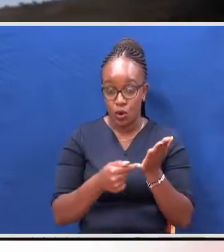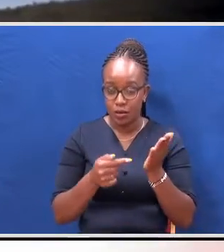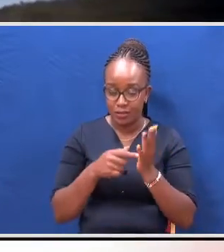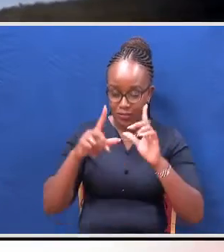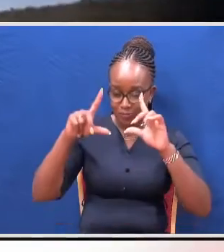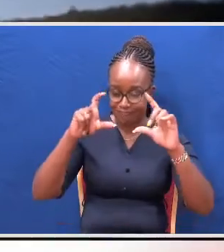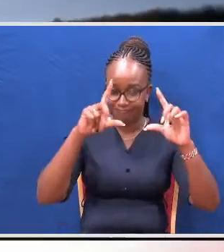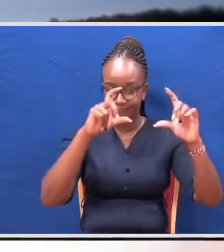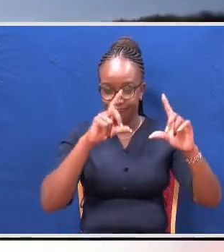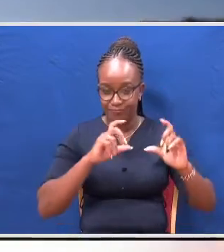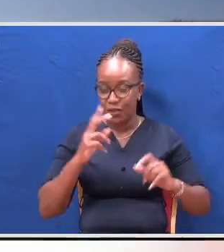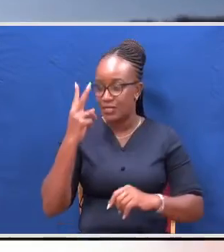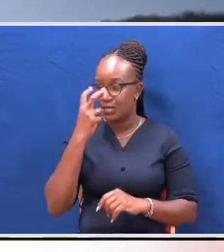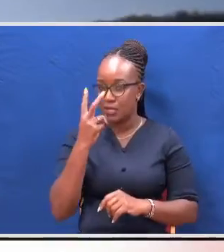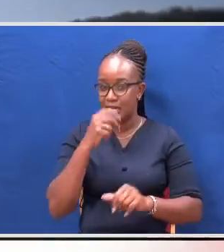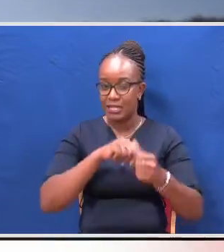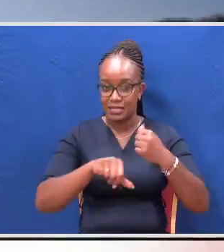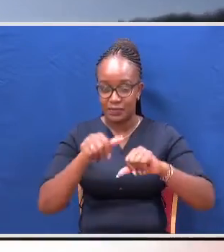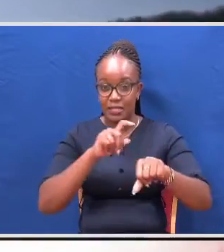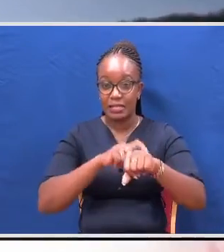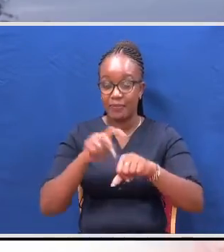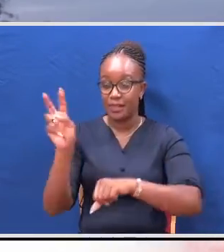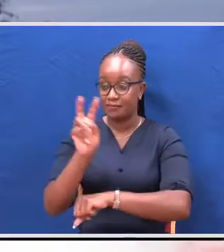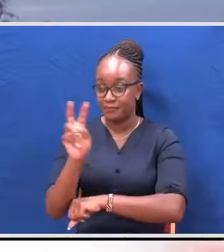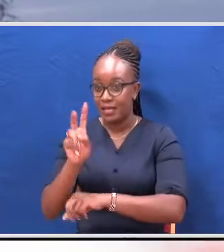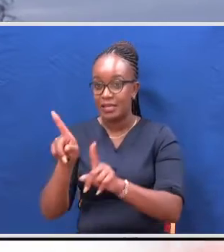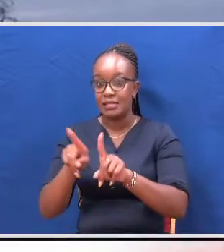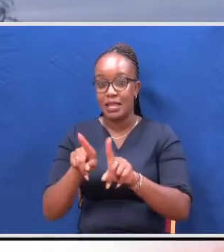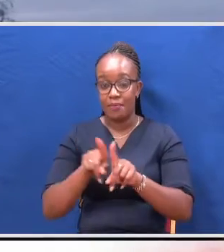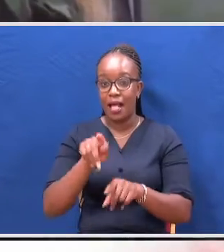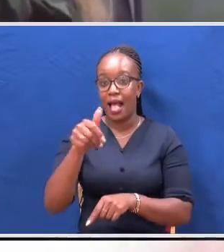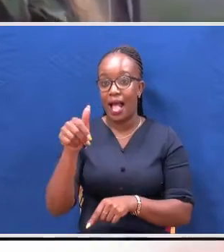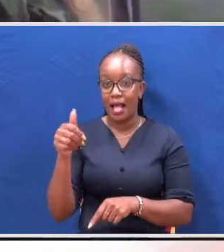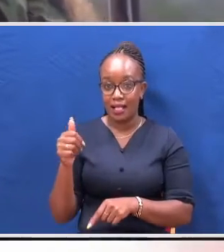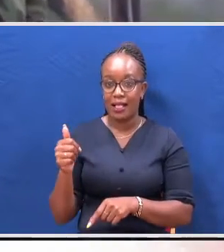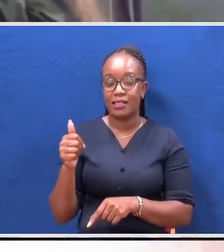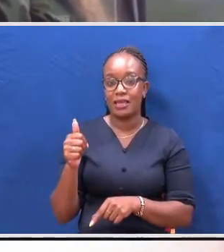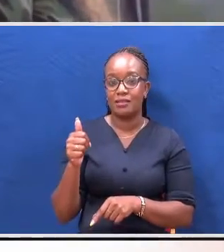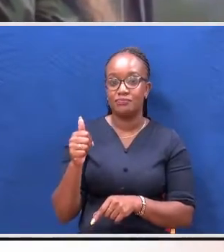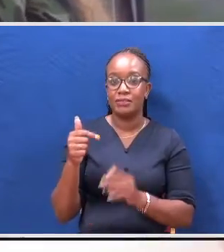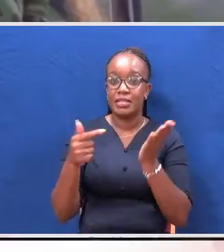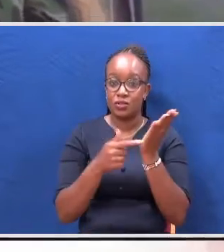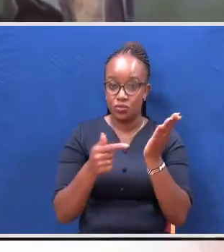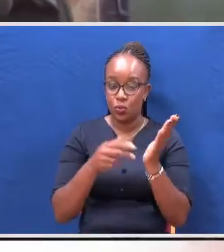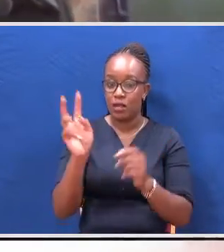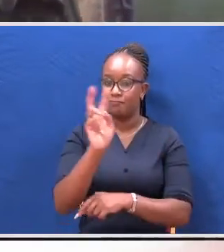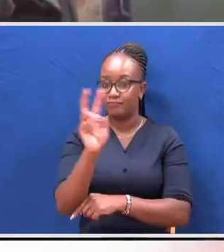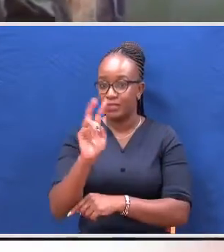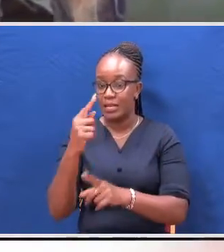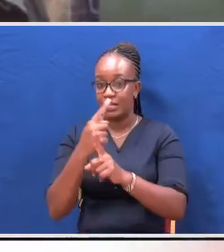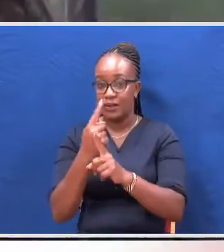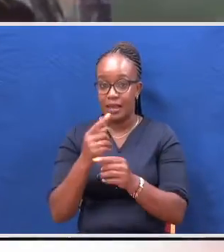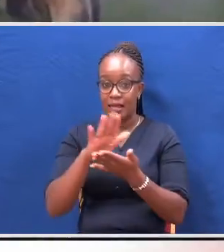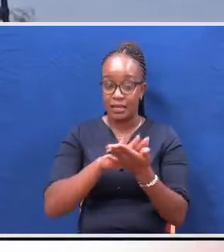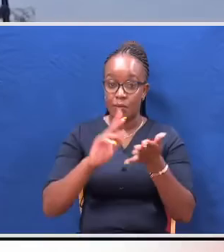of suspicious activity during patrols while other handsets have been installed to monitor perimeter fences although